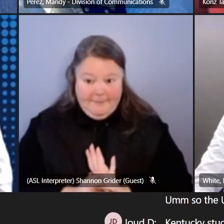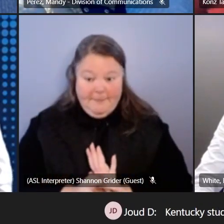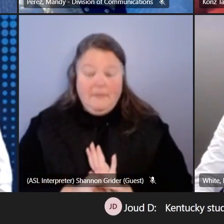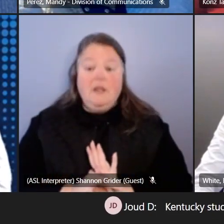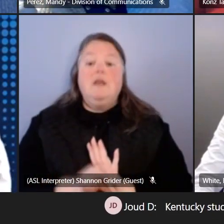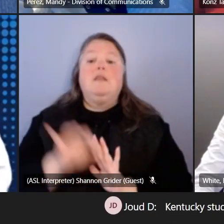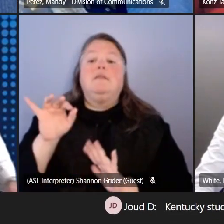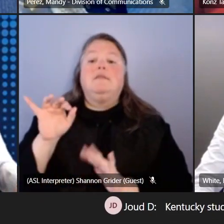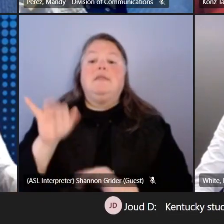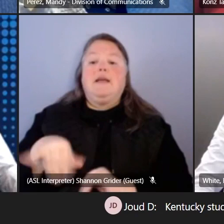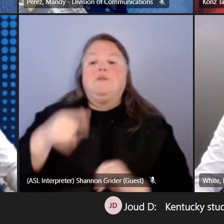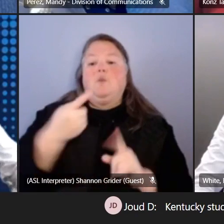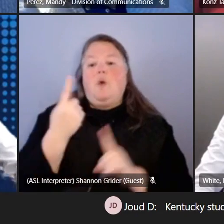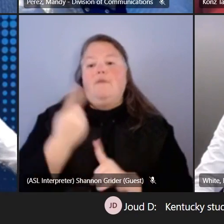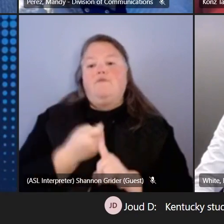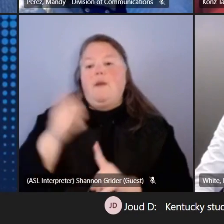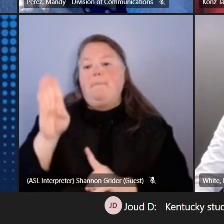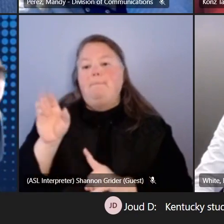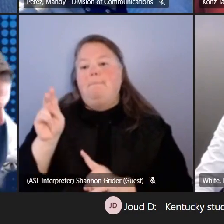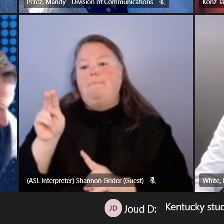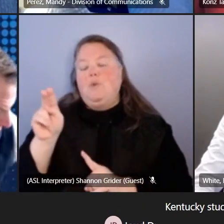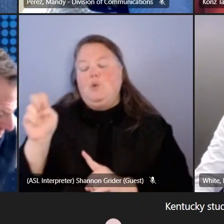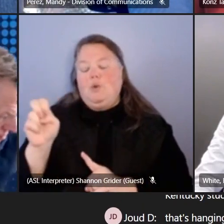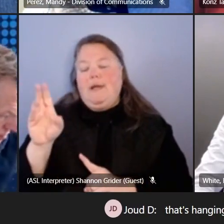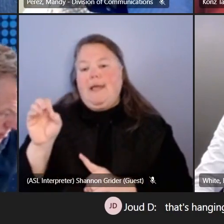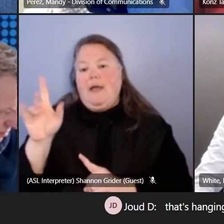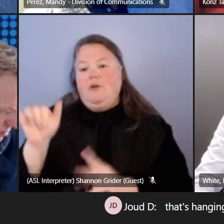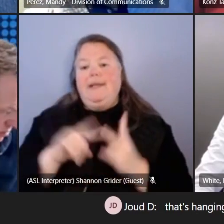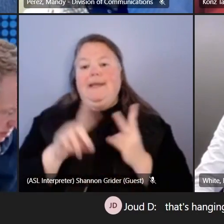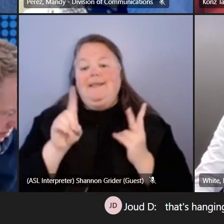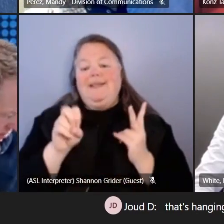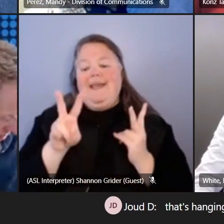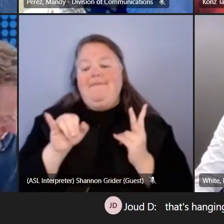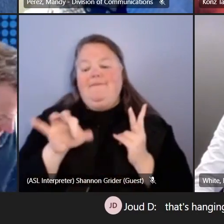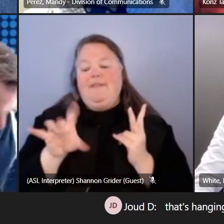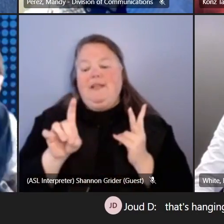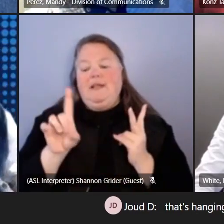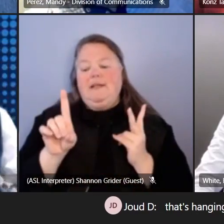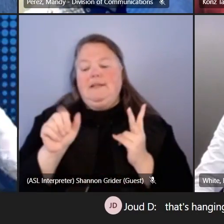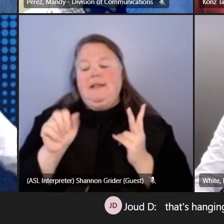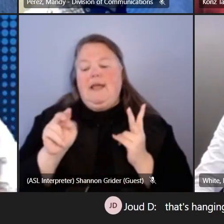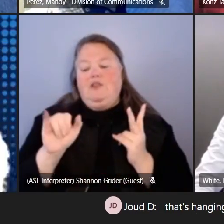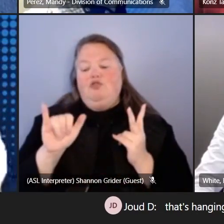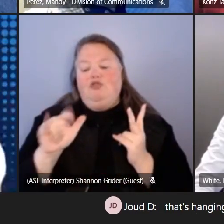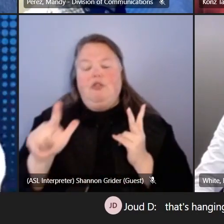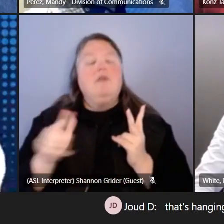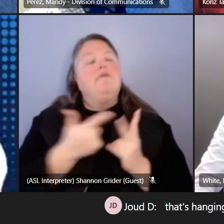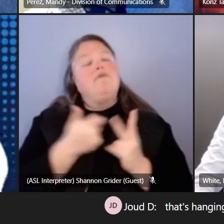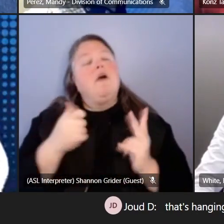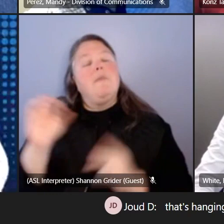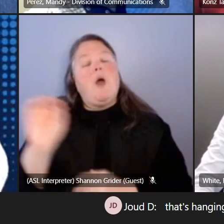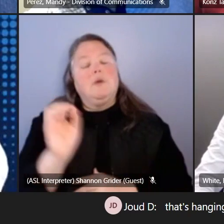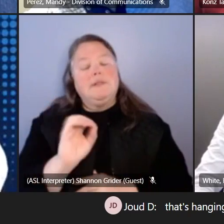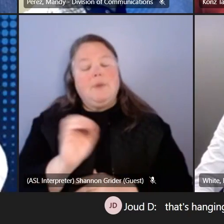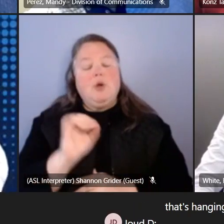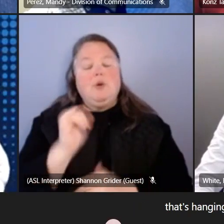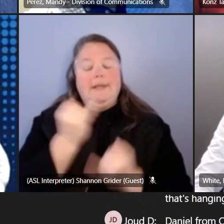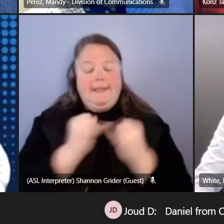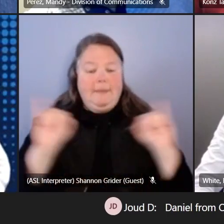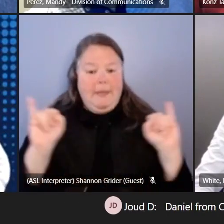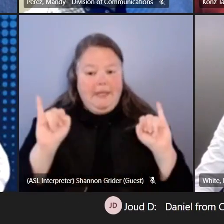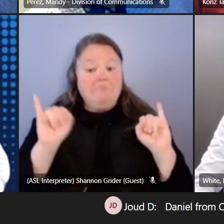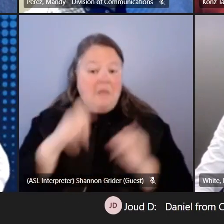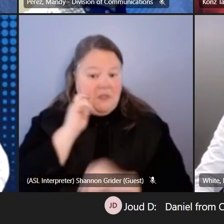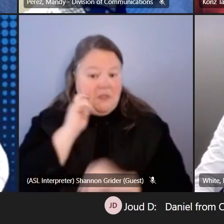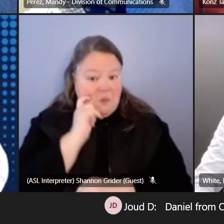Hang Yang from Boone County and then also David Daniel from Owensboro Independent. So I thought that was just